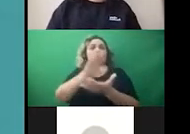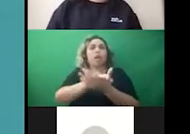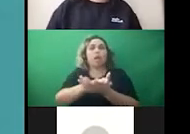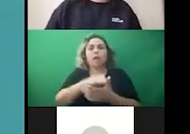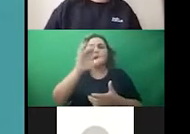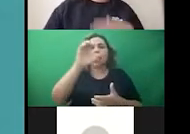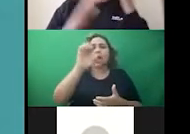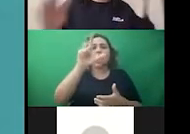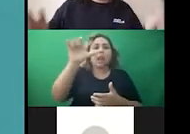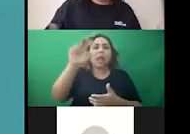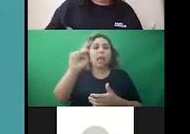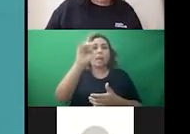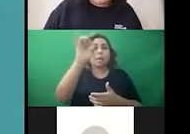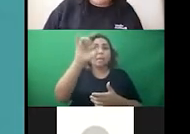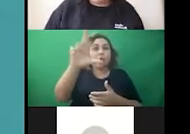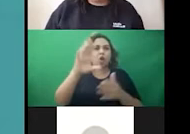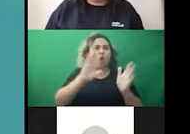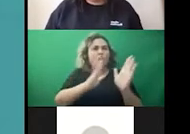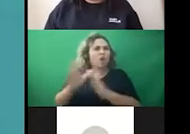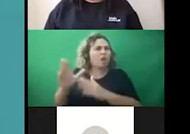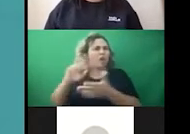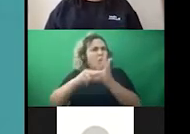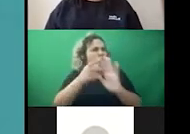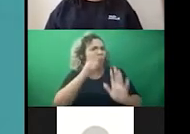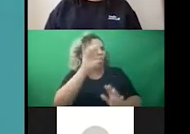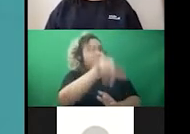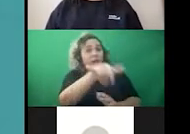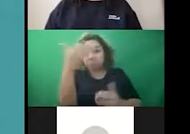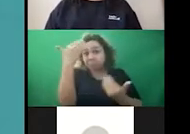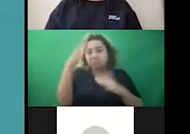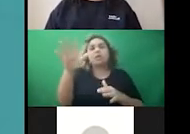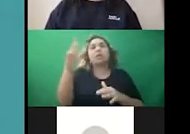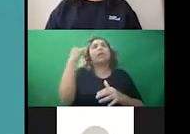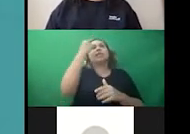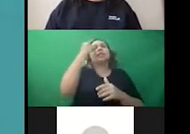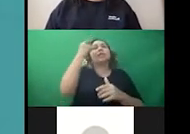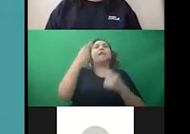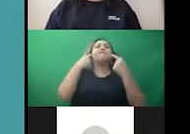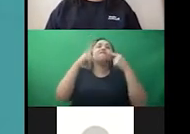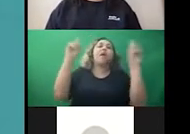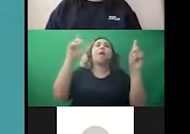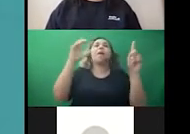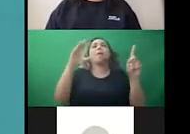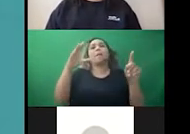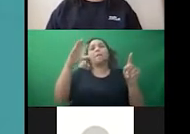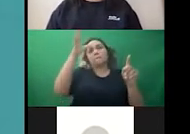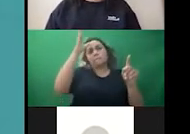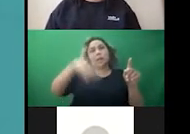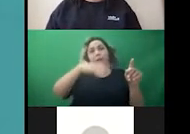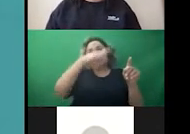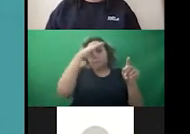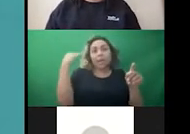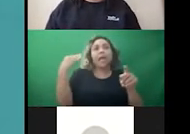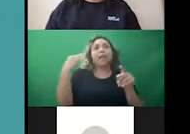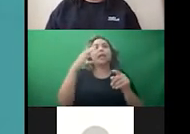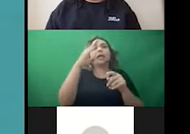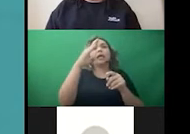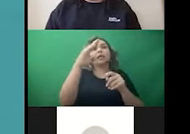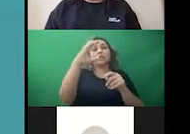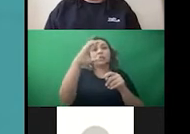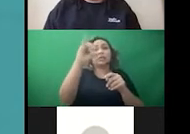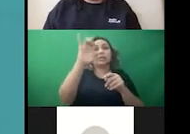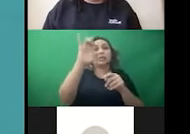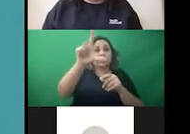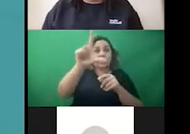Organizing. And if you're unfamiliar with Ella Baker, think of like any famous Black male civil rights leader that you know, and Ella Baker